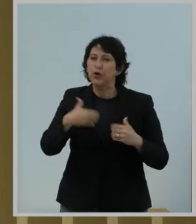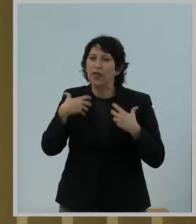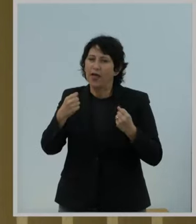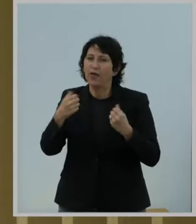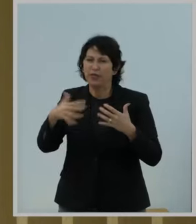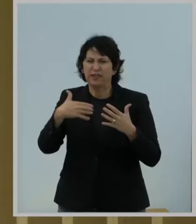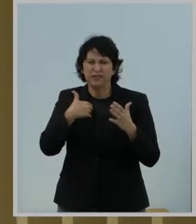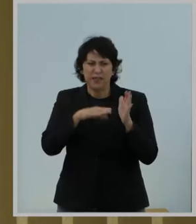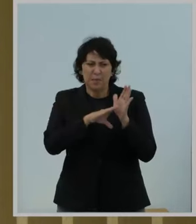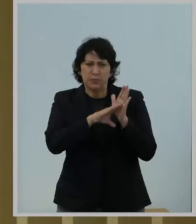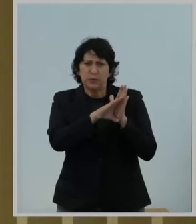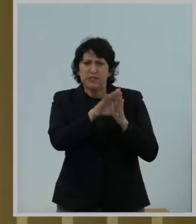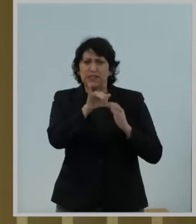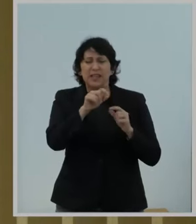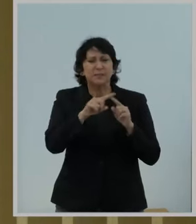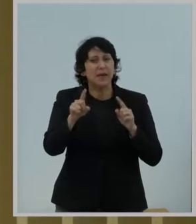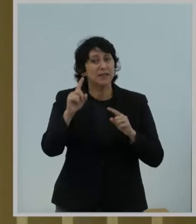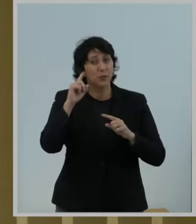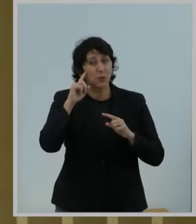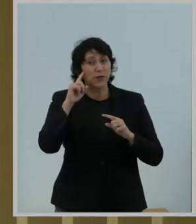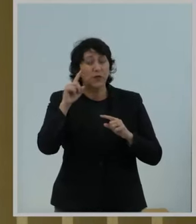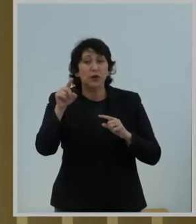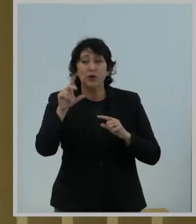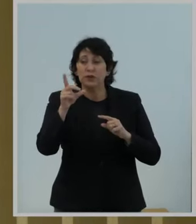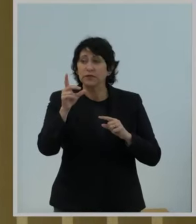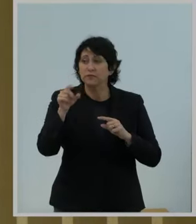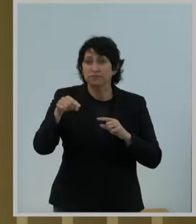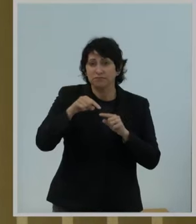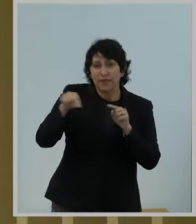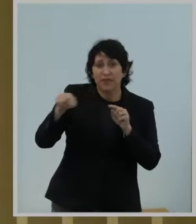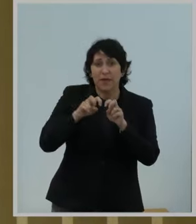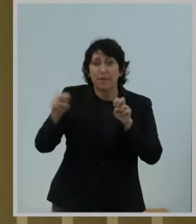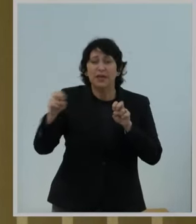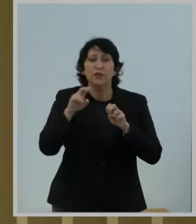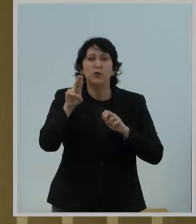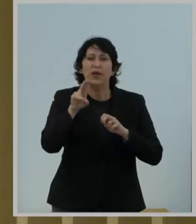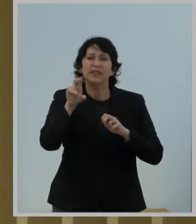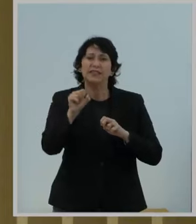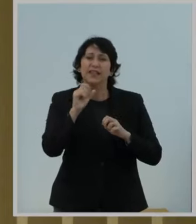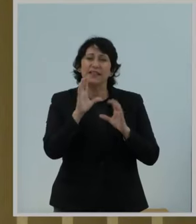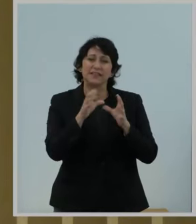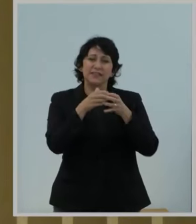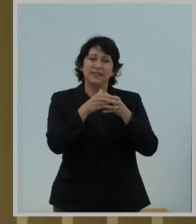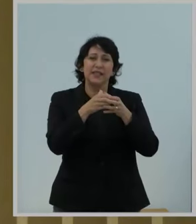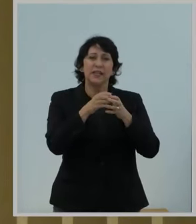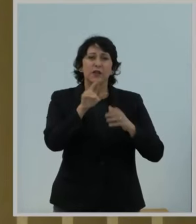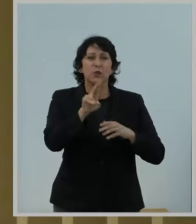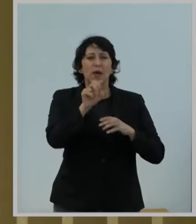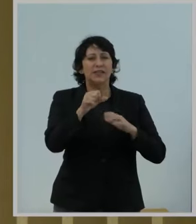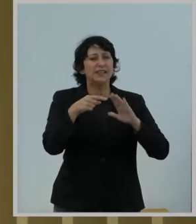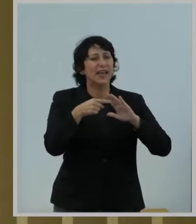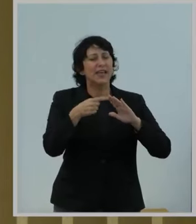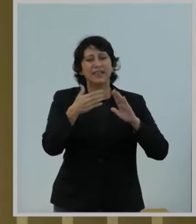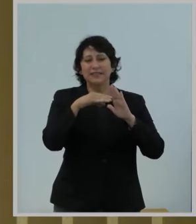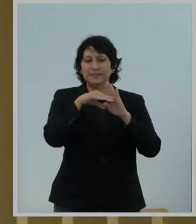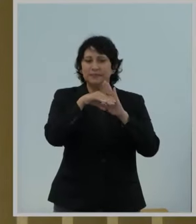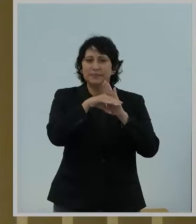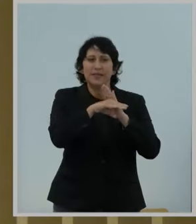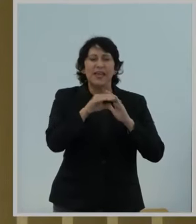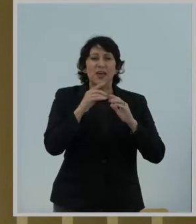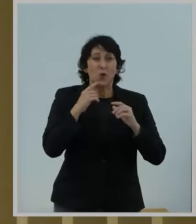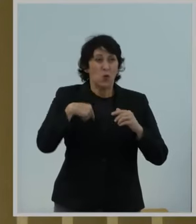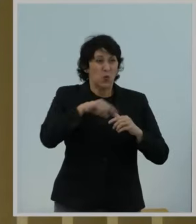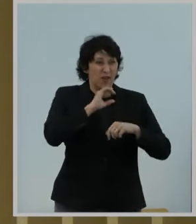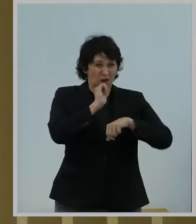Startlingly, as we heard the doctor mention, the United States stands alone as the industrialized nation